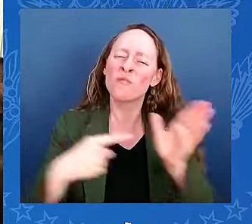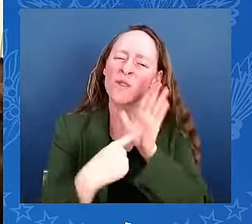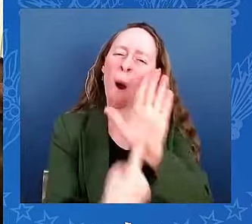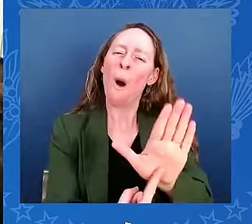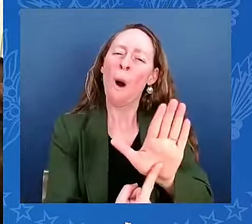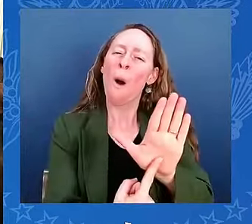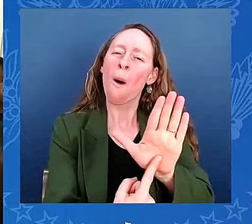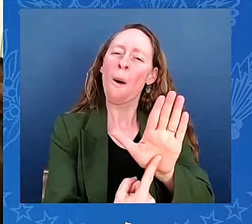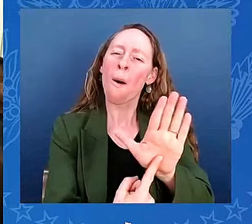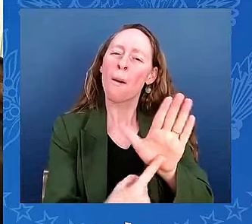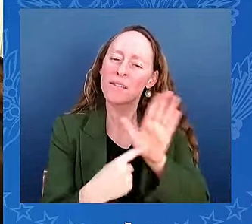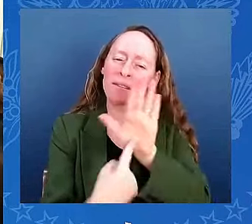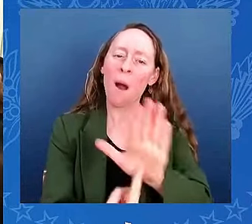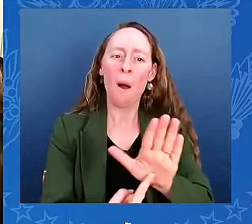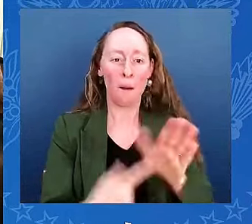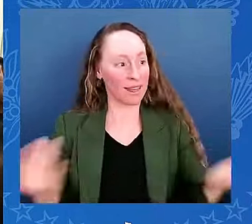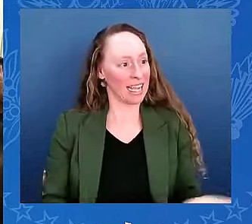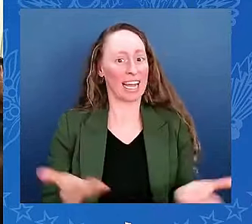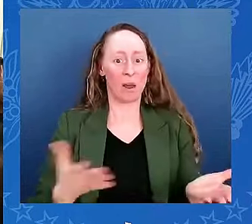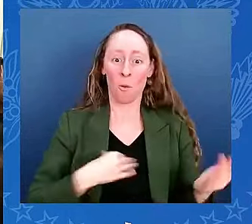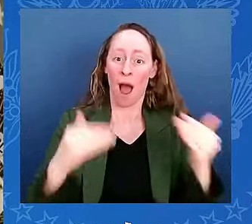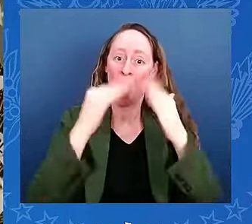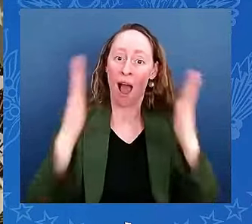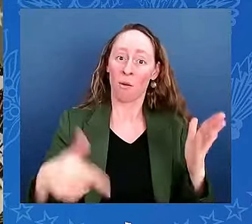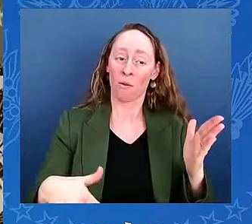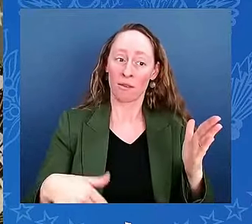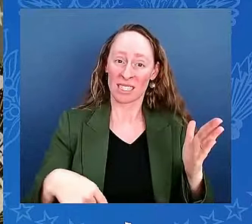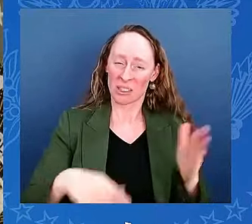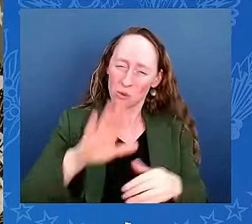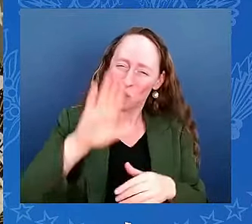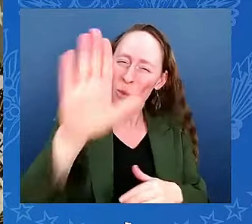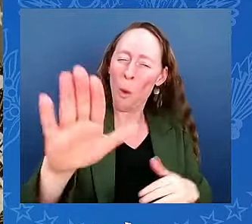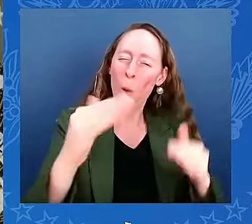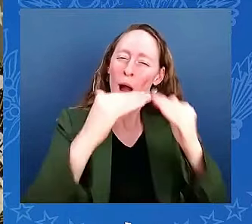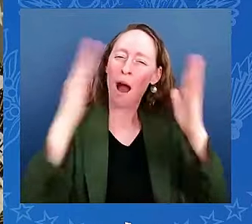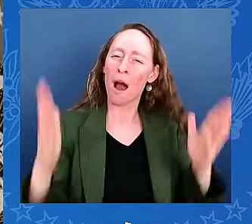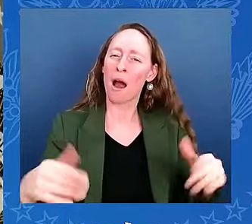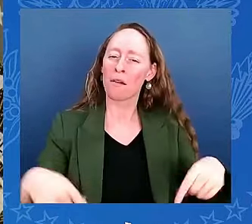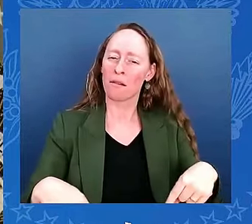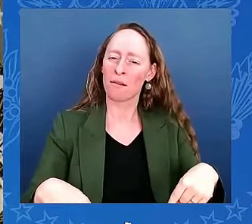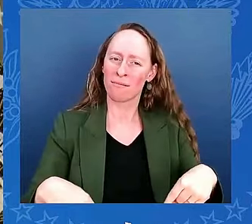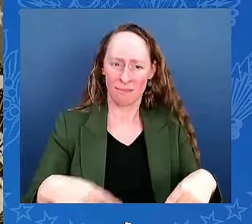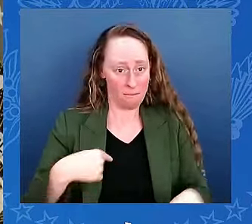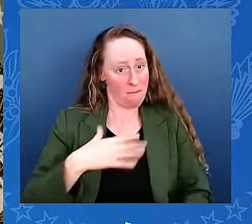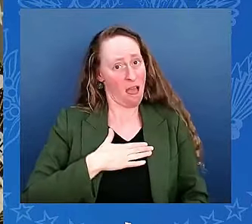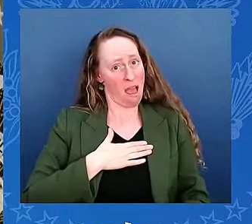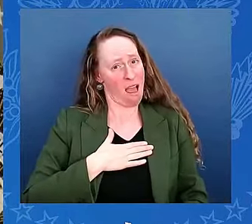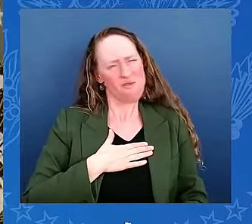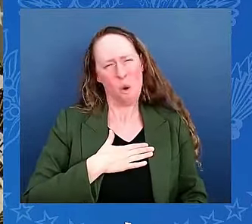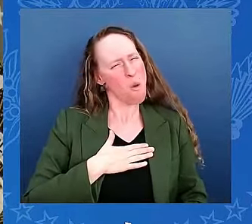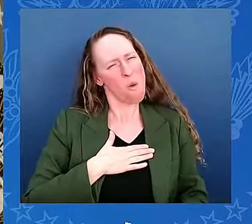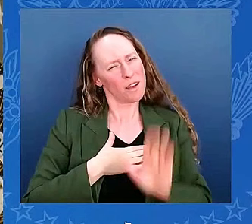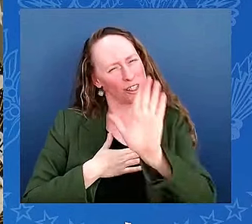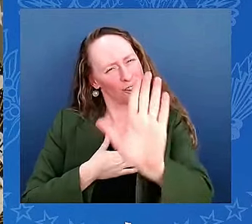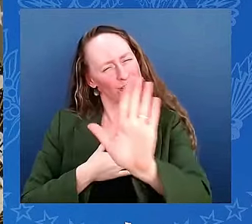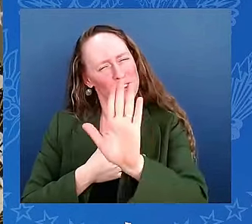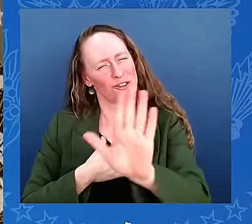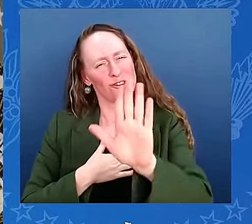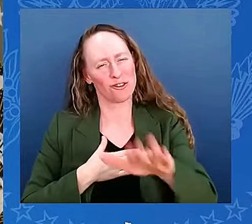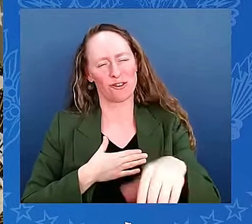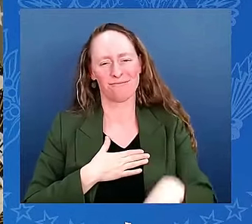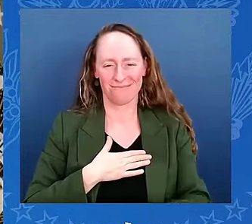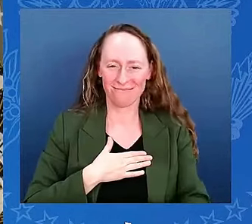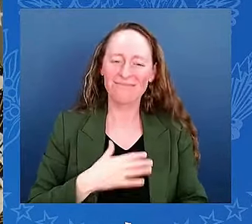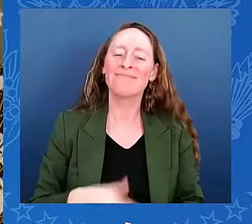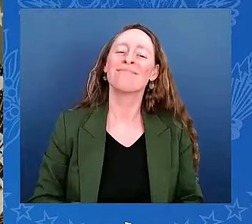No, it really is, it's the people's house. Every time they give, you know, they introduce me, now we're going to hear of the next president, I wonder